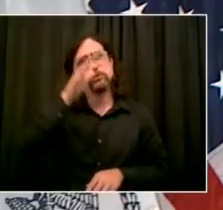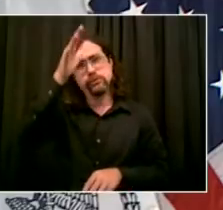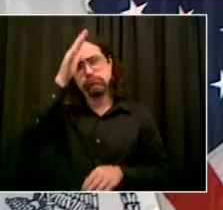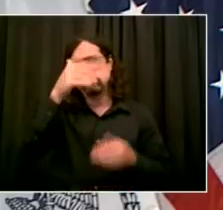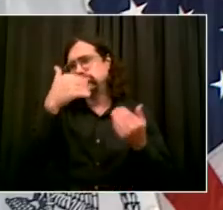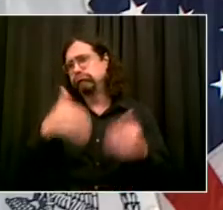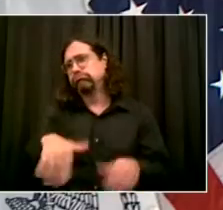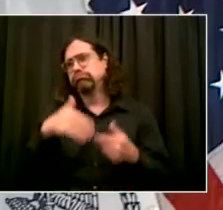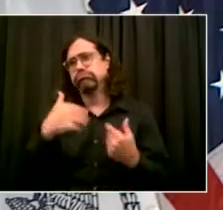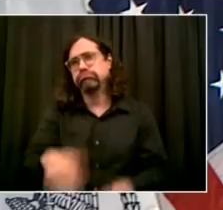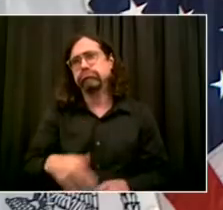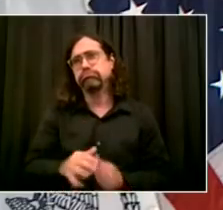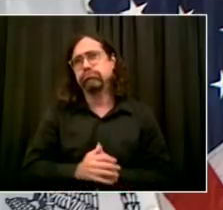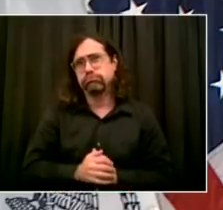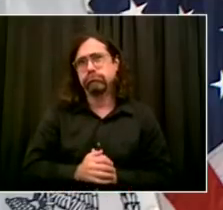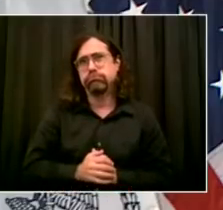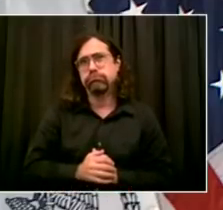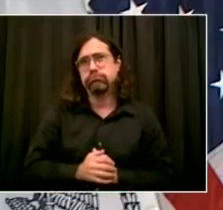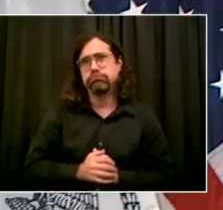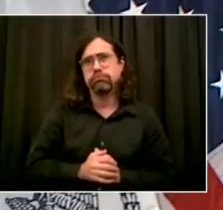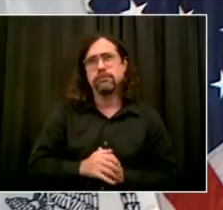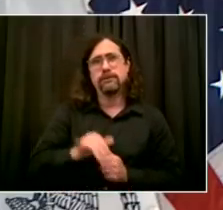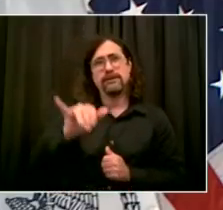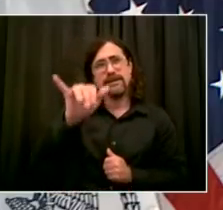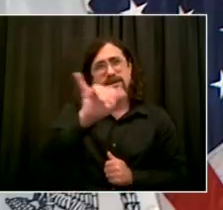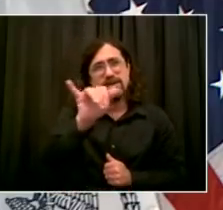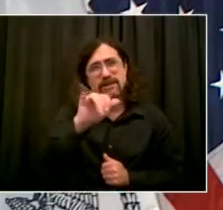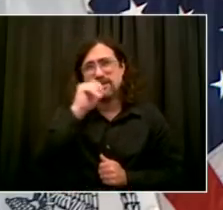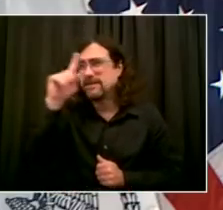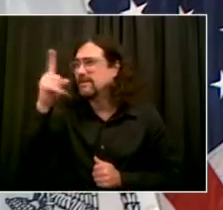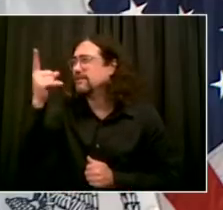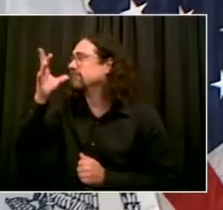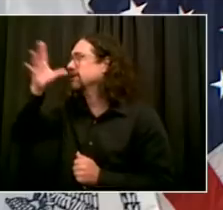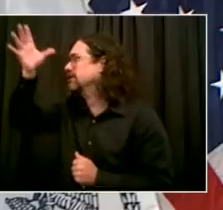friends and they want to see their teachers and they want to move forward with their lives.